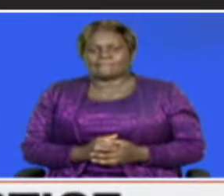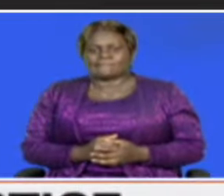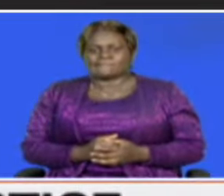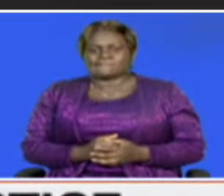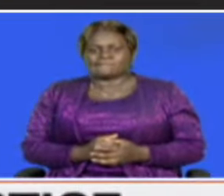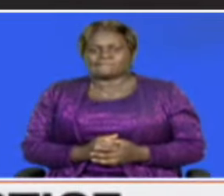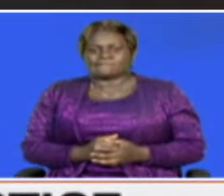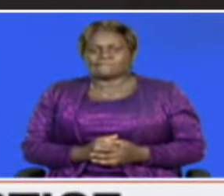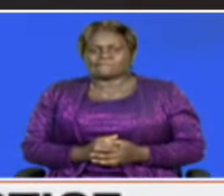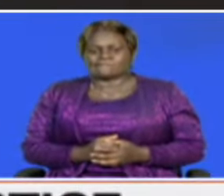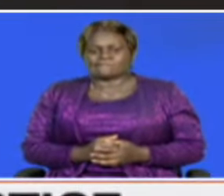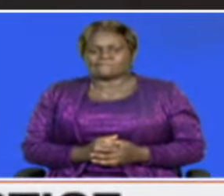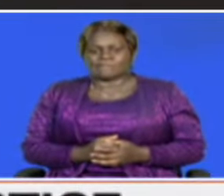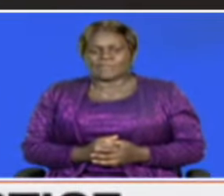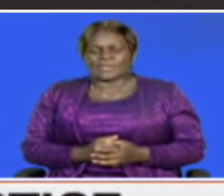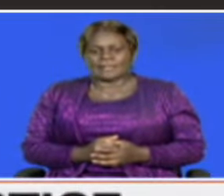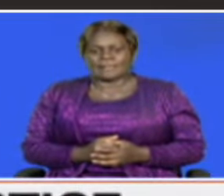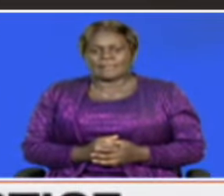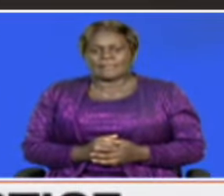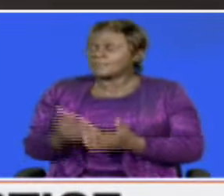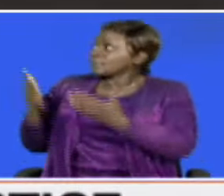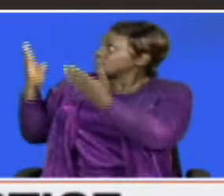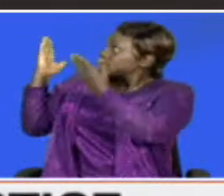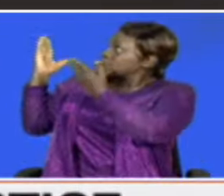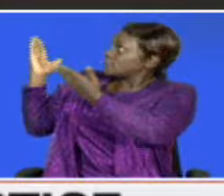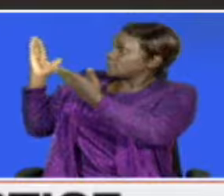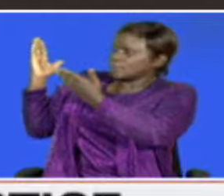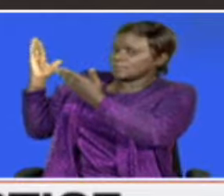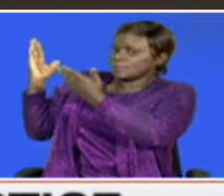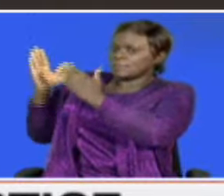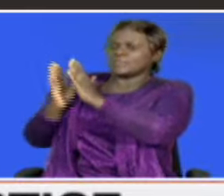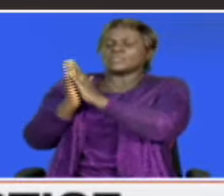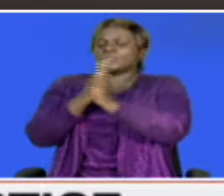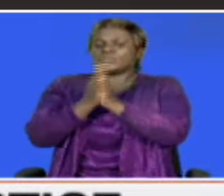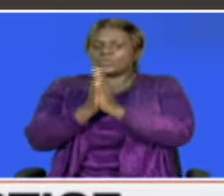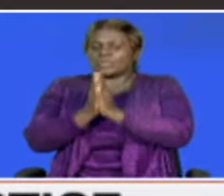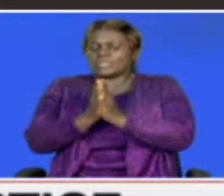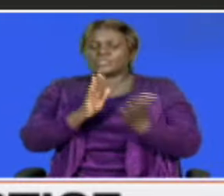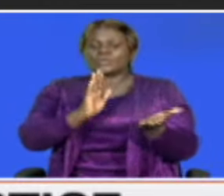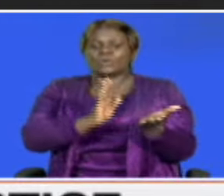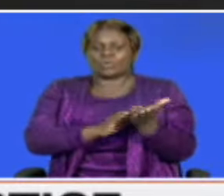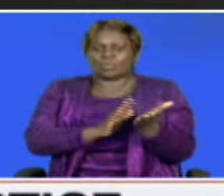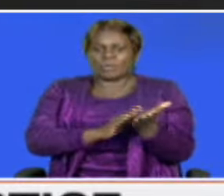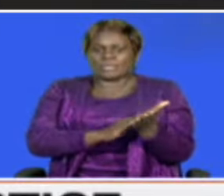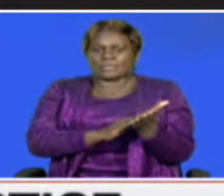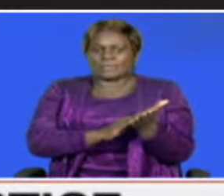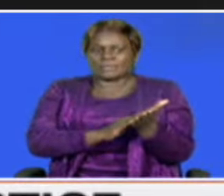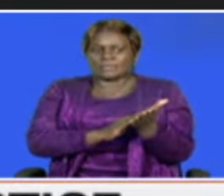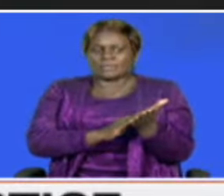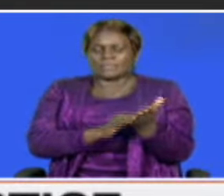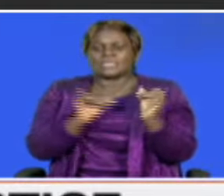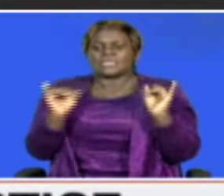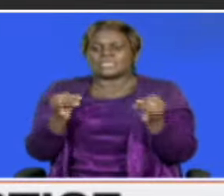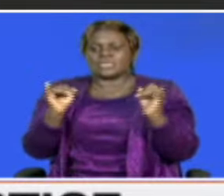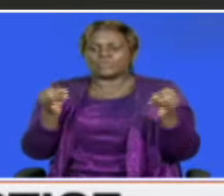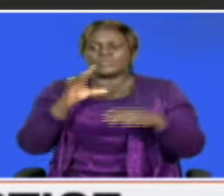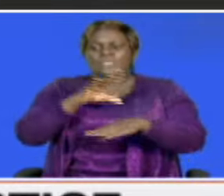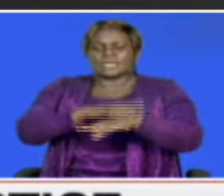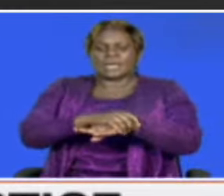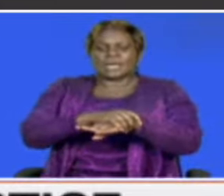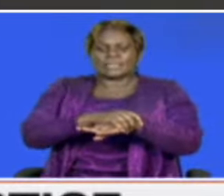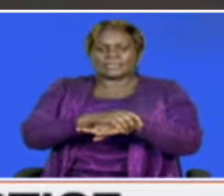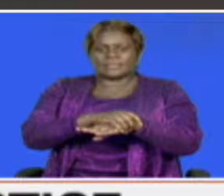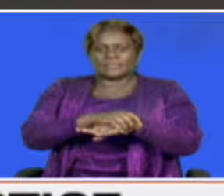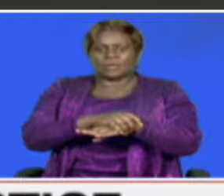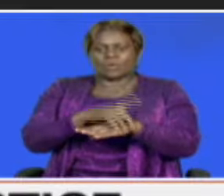And when dawn breaks, these pictures, stories and testimonies make their way to the newsroom. And I choose